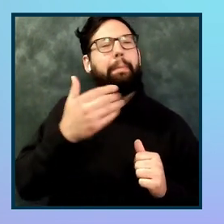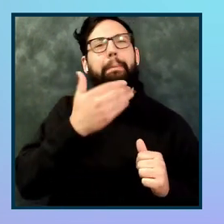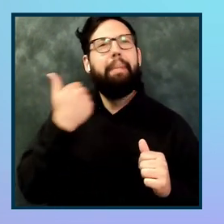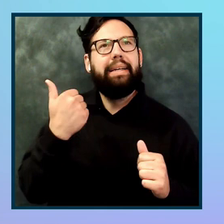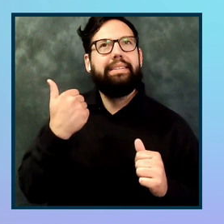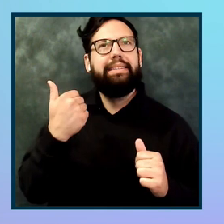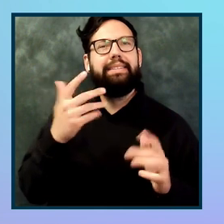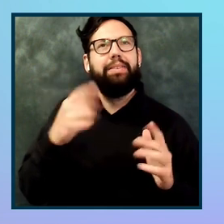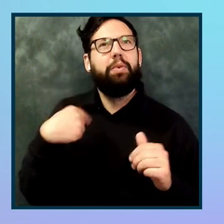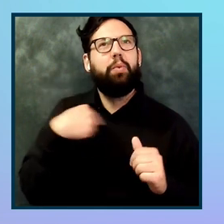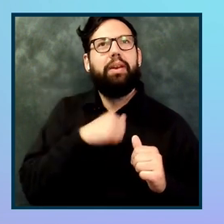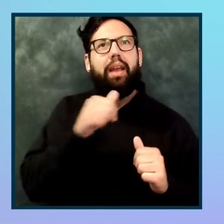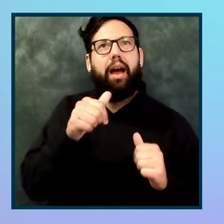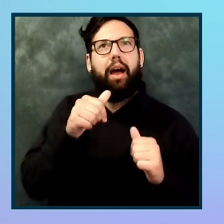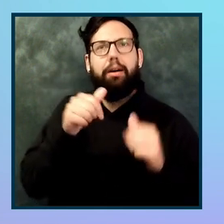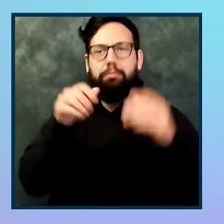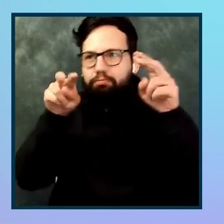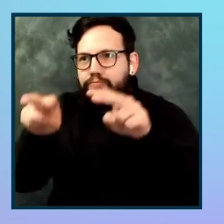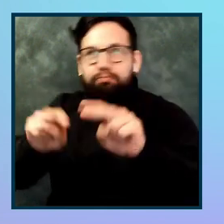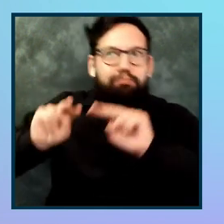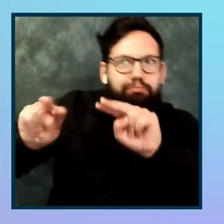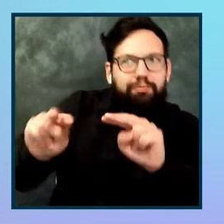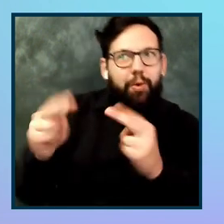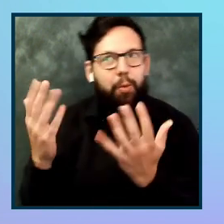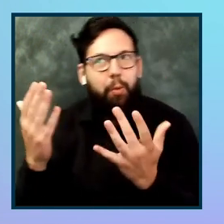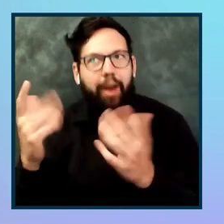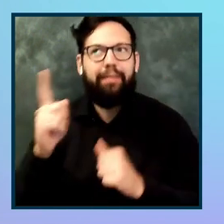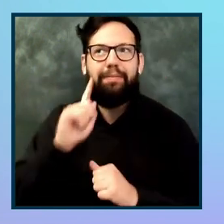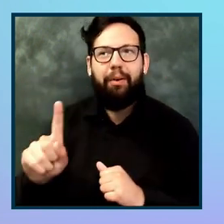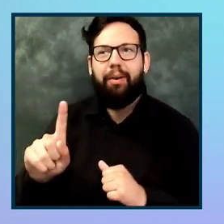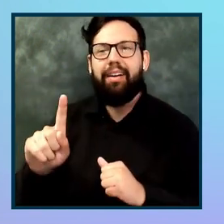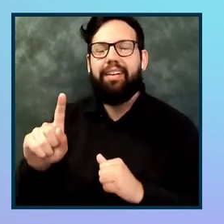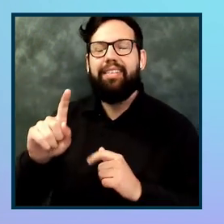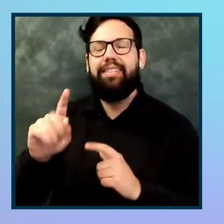But Facebook, Google,